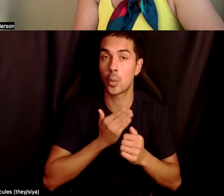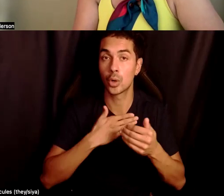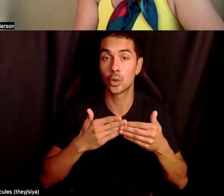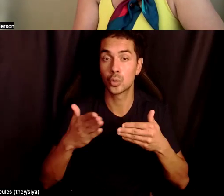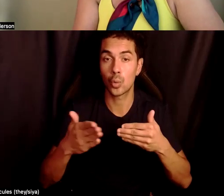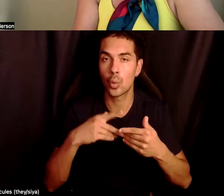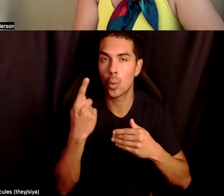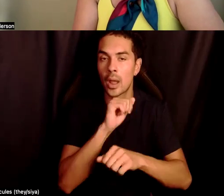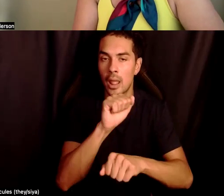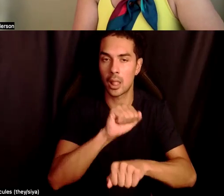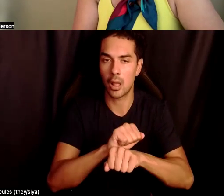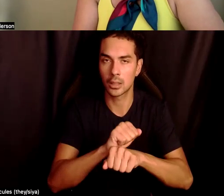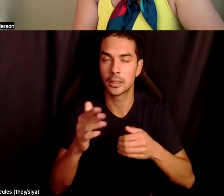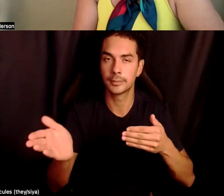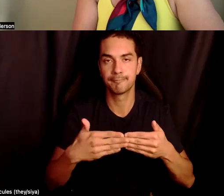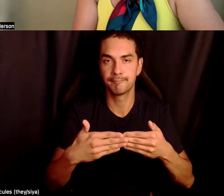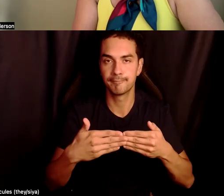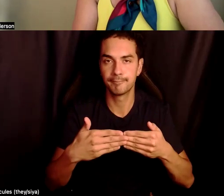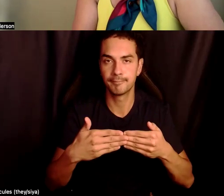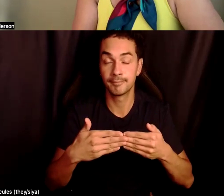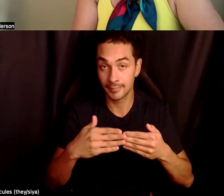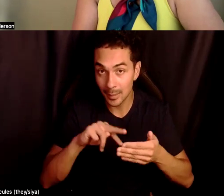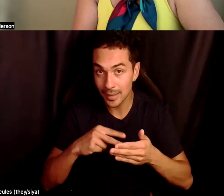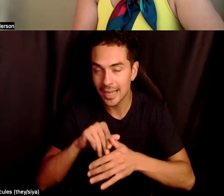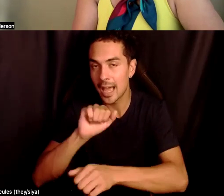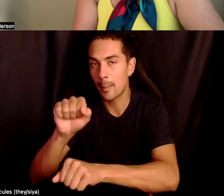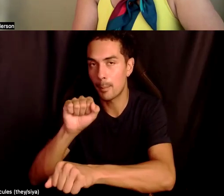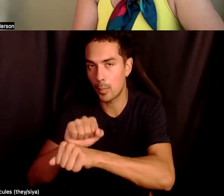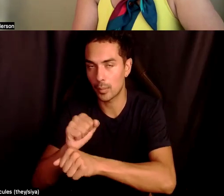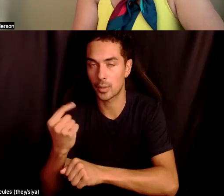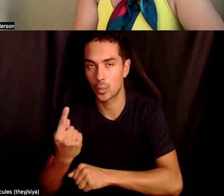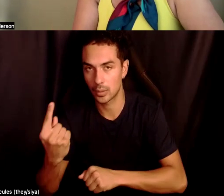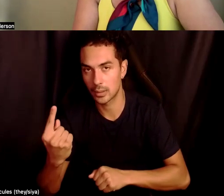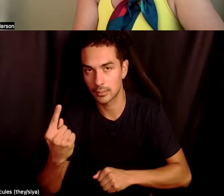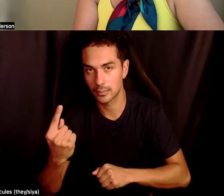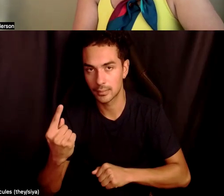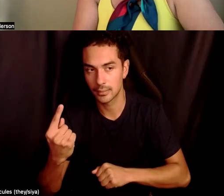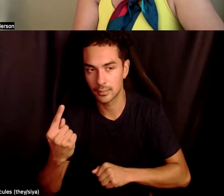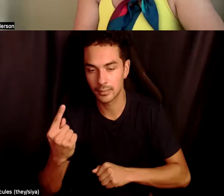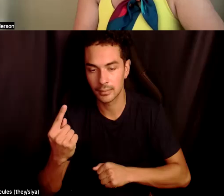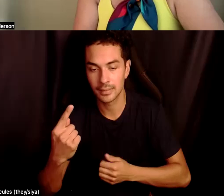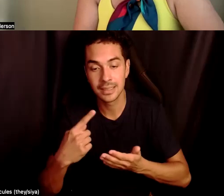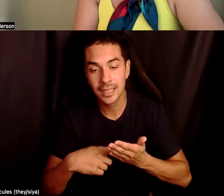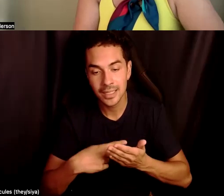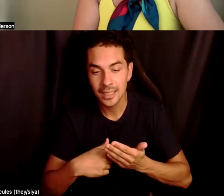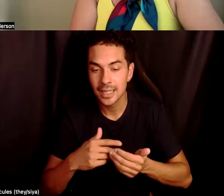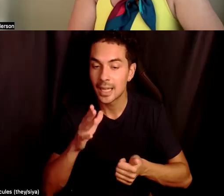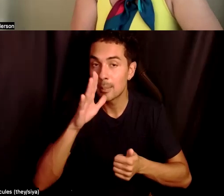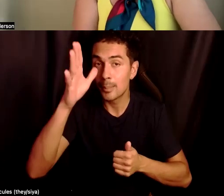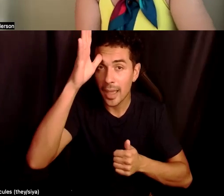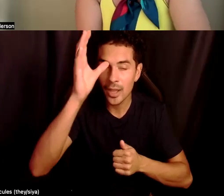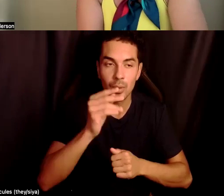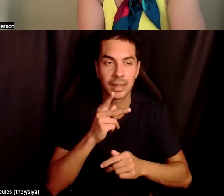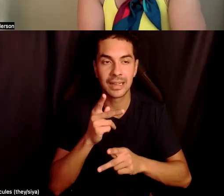It was appointment only. Um, and you know, there would be parents or caregivers who desperately